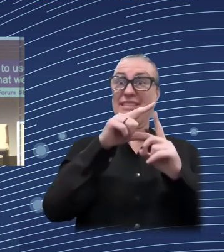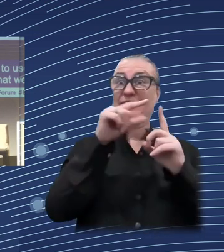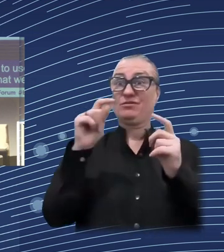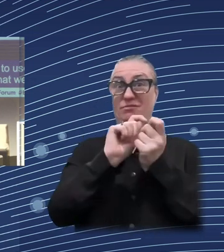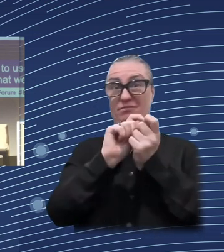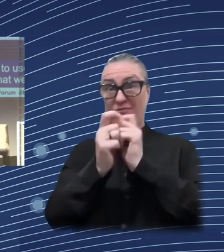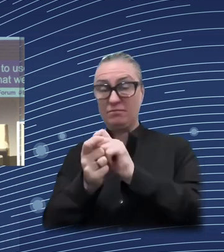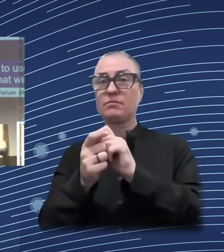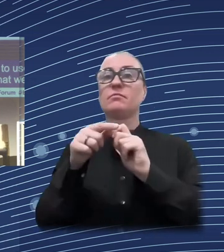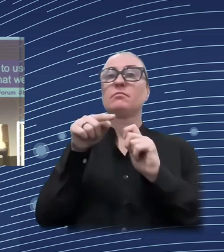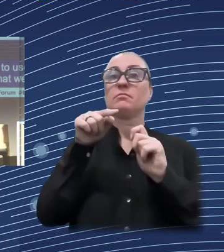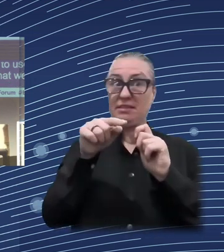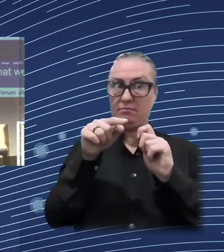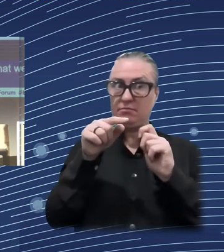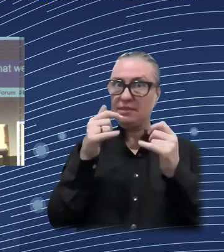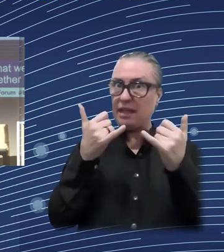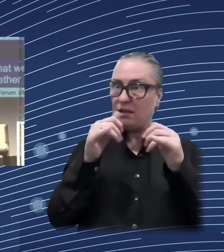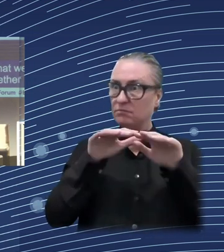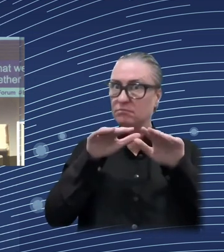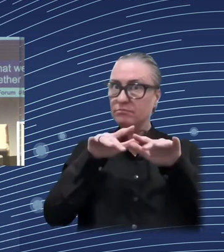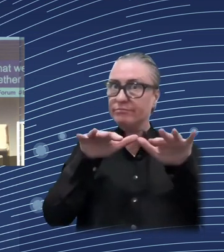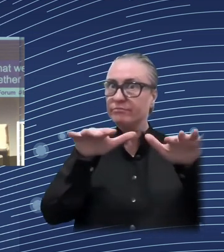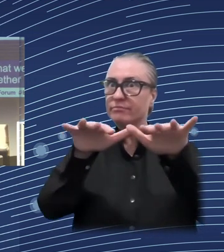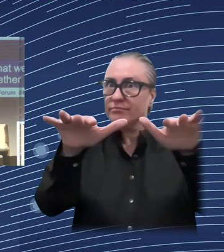with the Commission Services and the Member States.